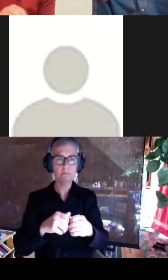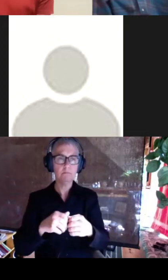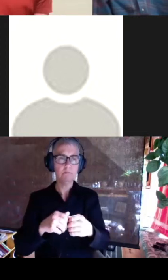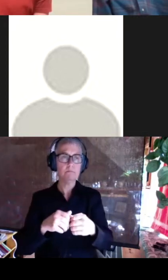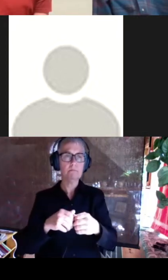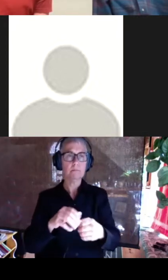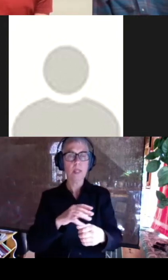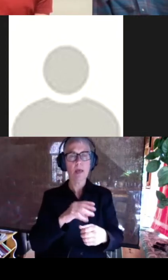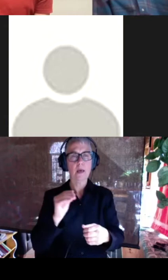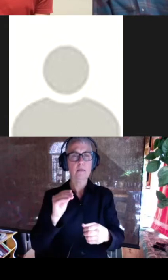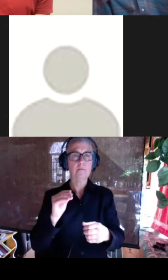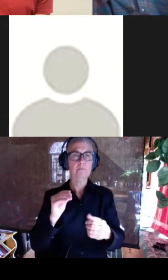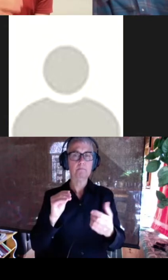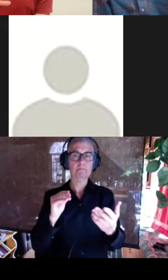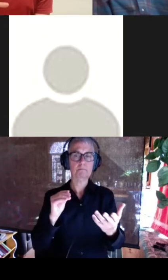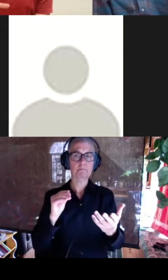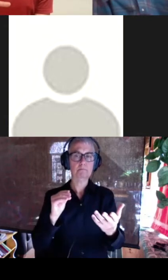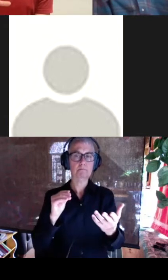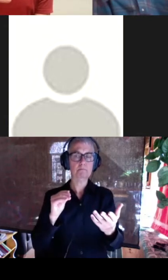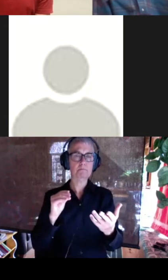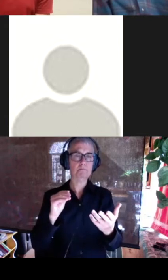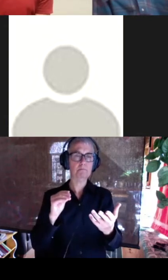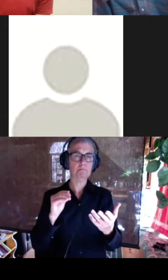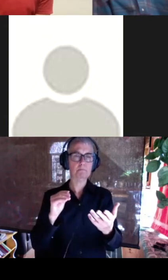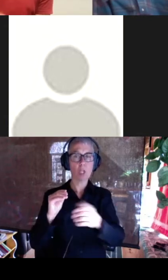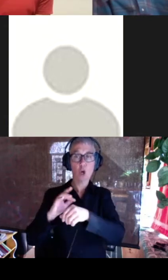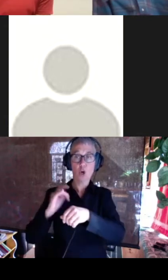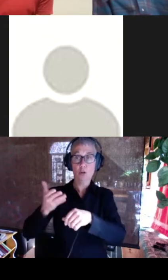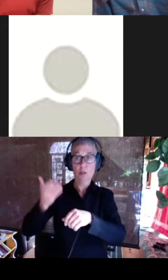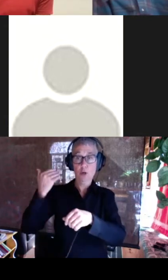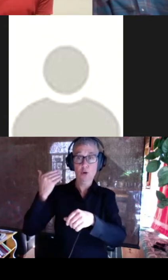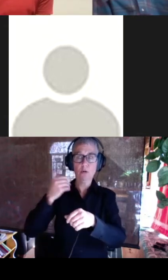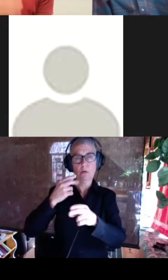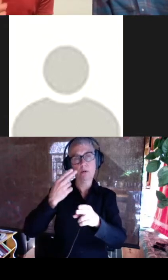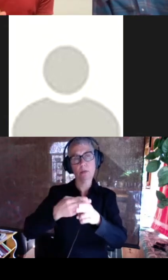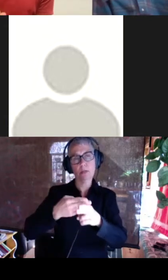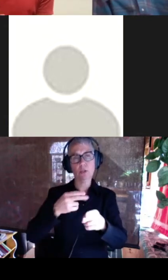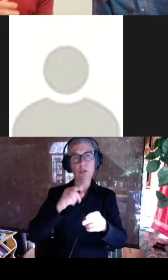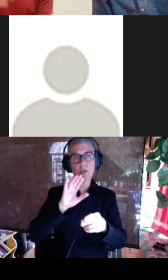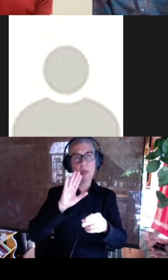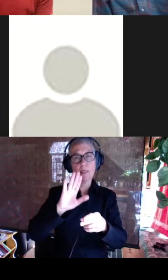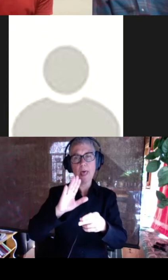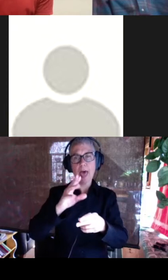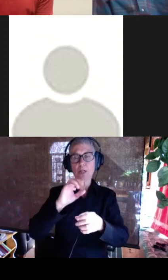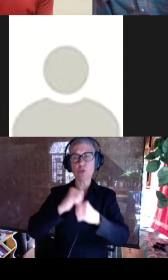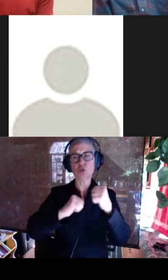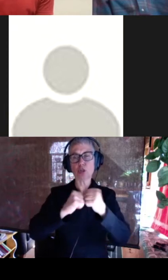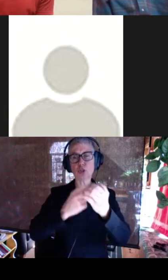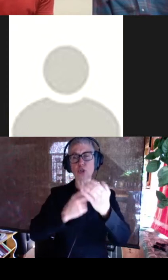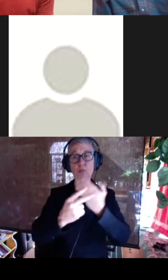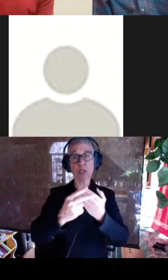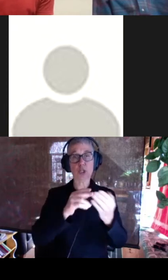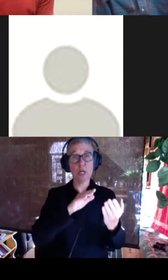And, you know, earlier on, I mentioned that these new structure prediction methods not only have accurate